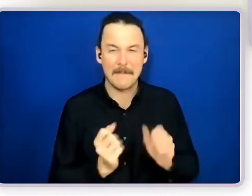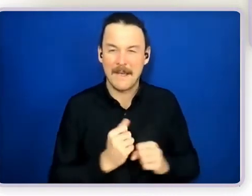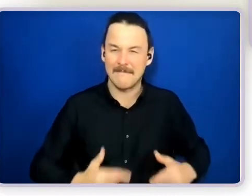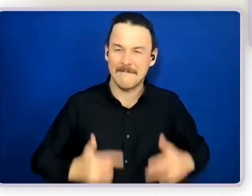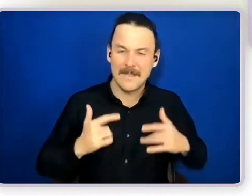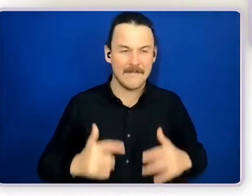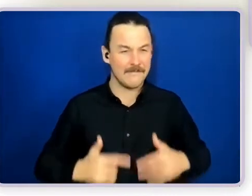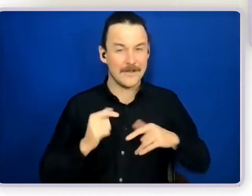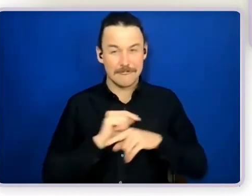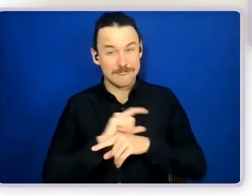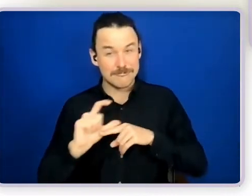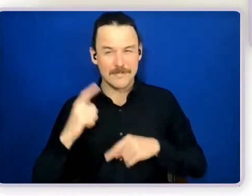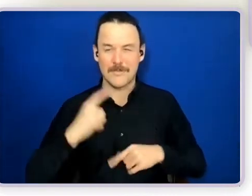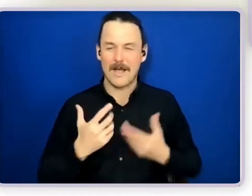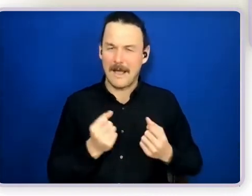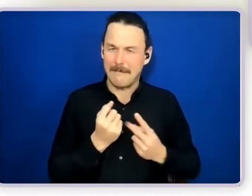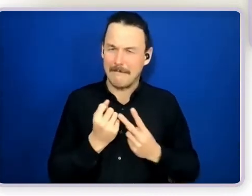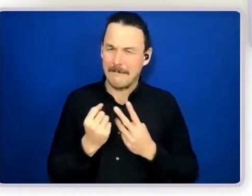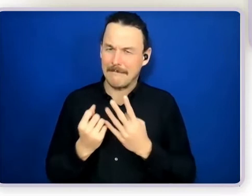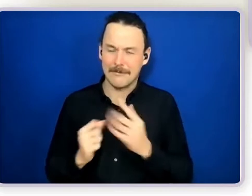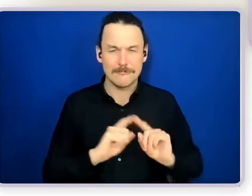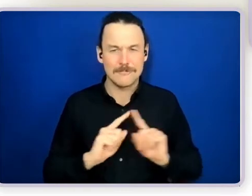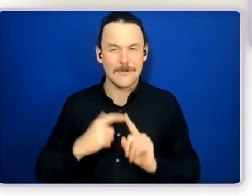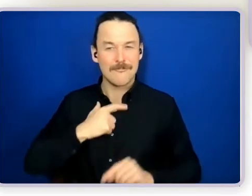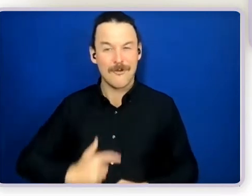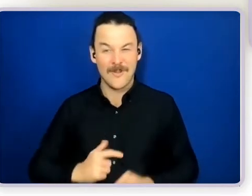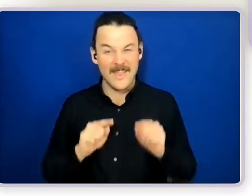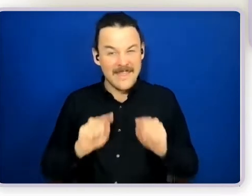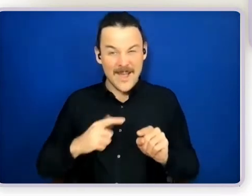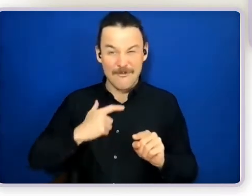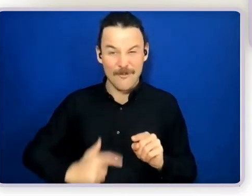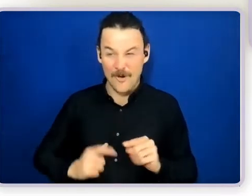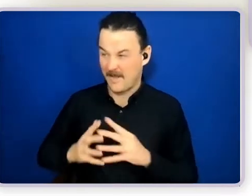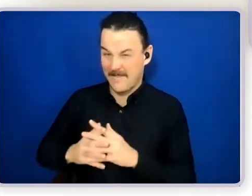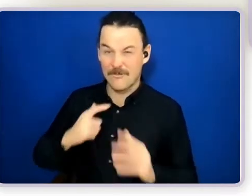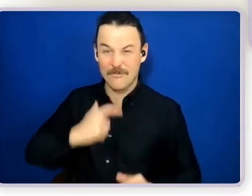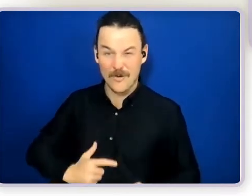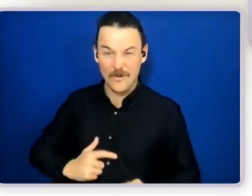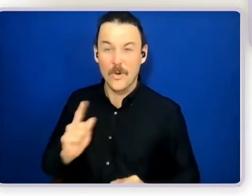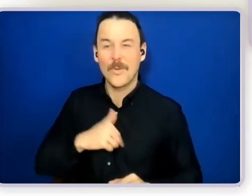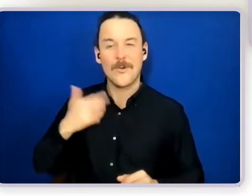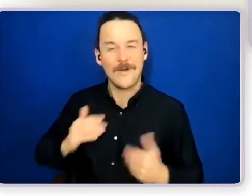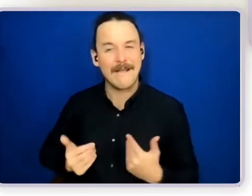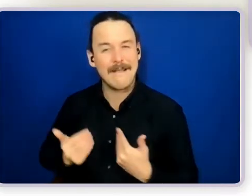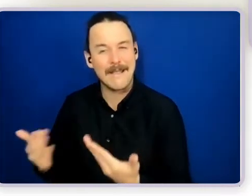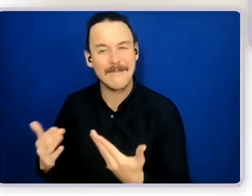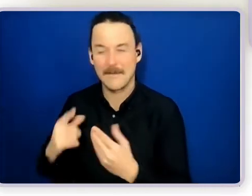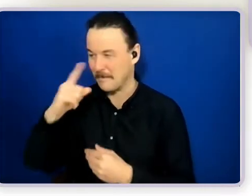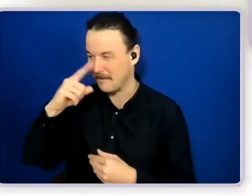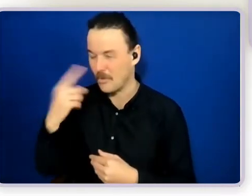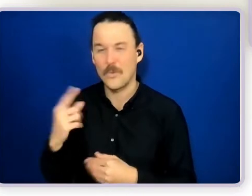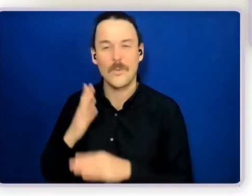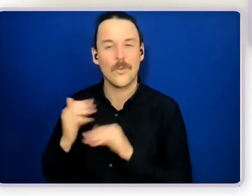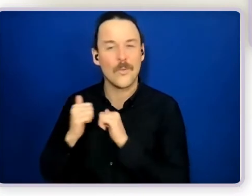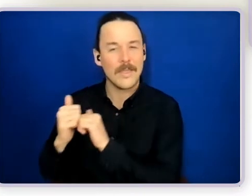those, that's what we're talking about. That's what we're trying to intentionally bring into the lives of people that we work with and that we support